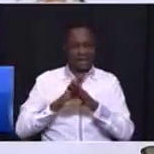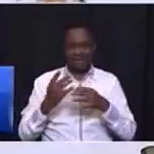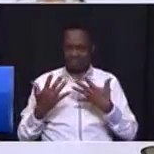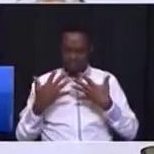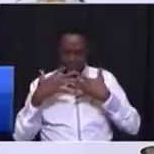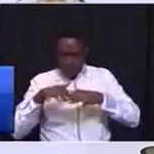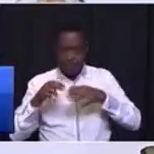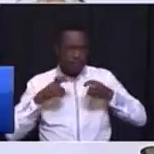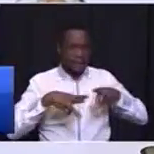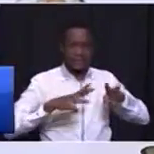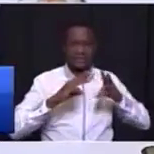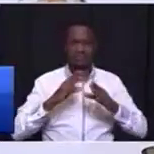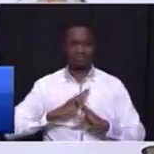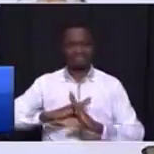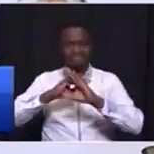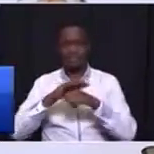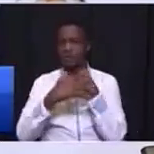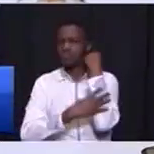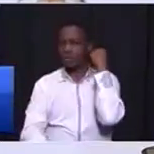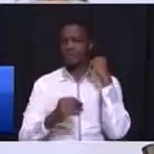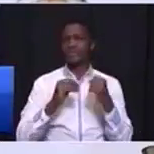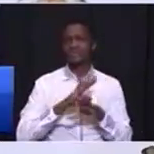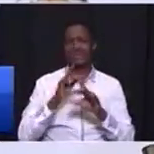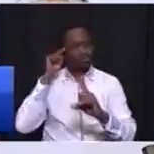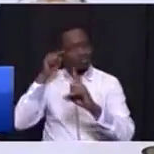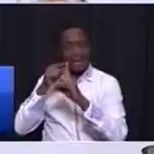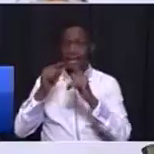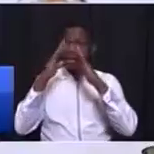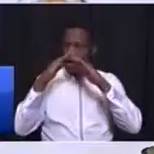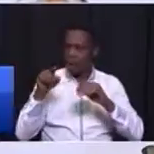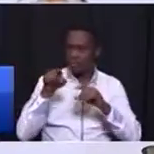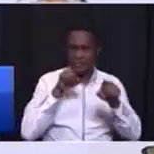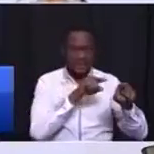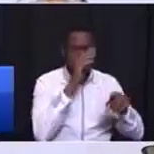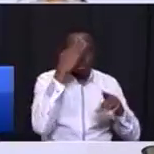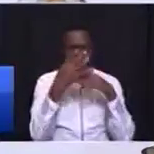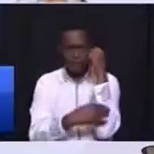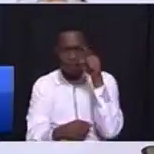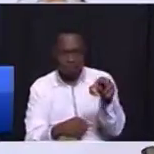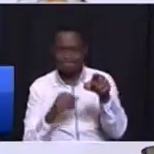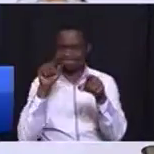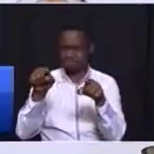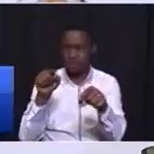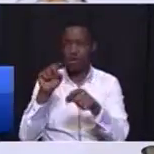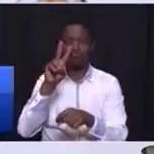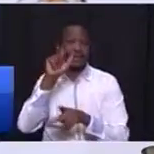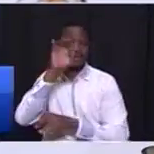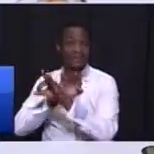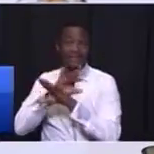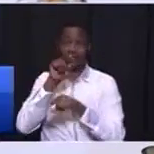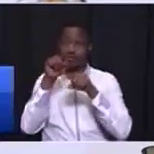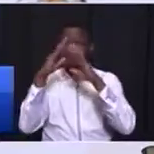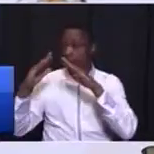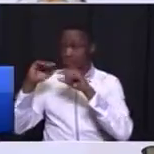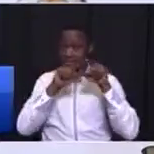to be in an integrated way to target households which are poor. 20% of the households